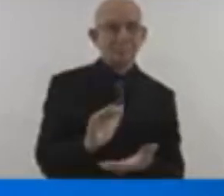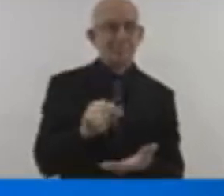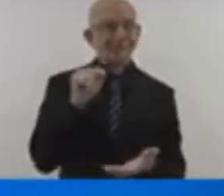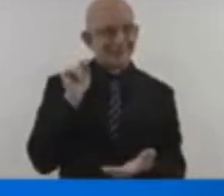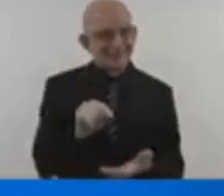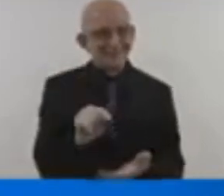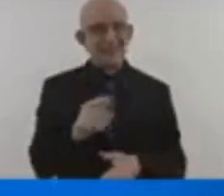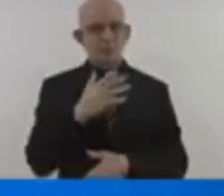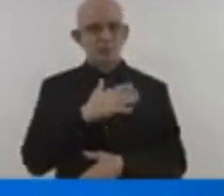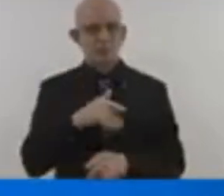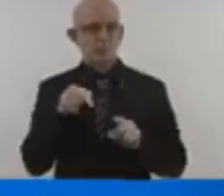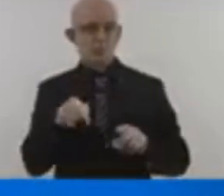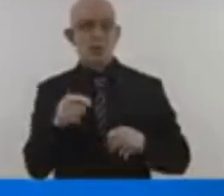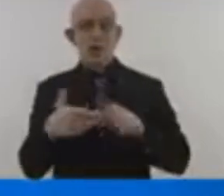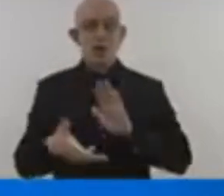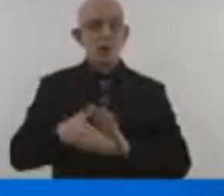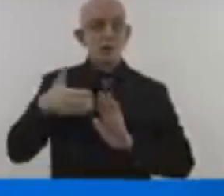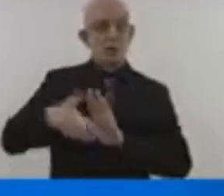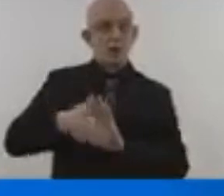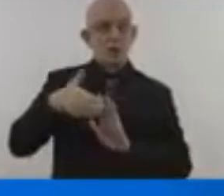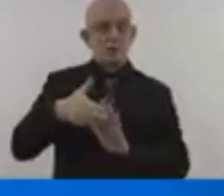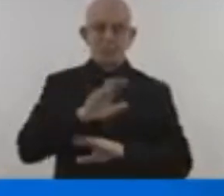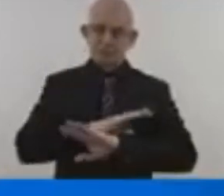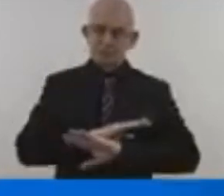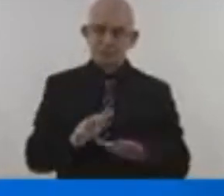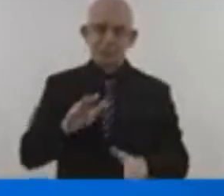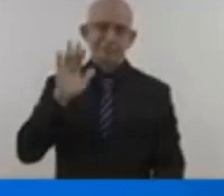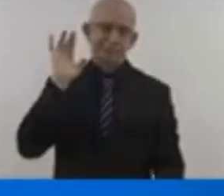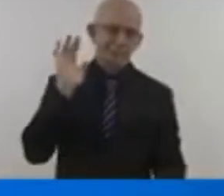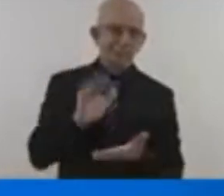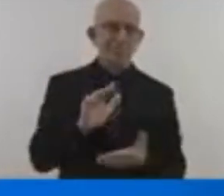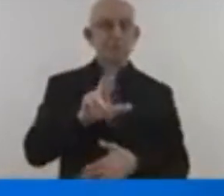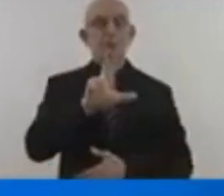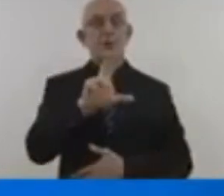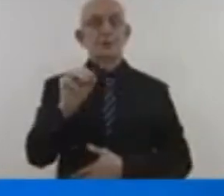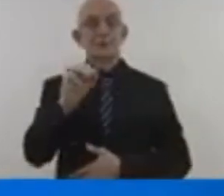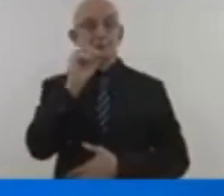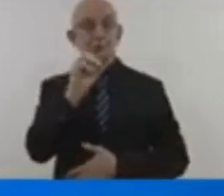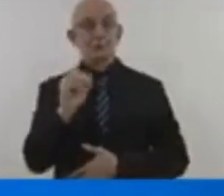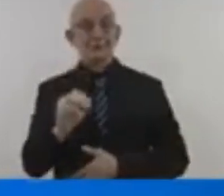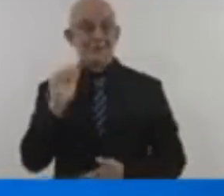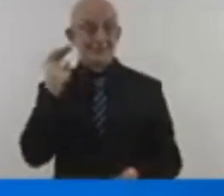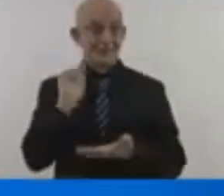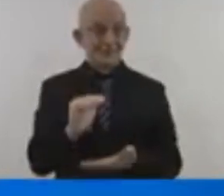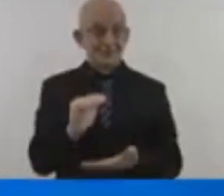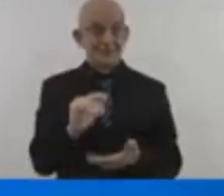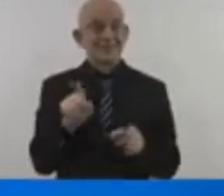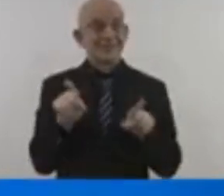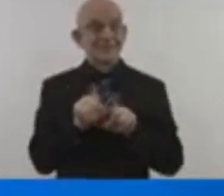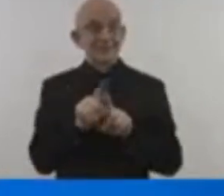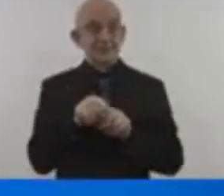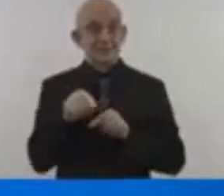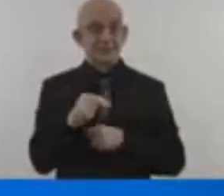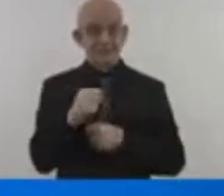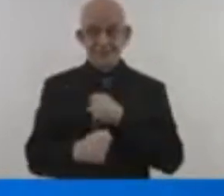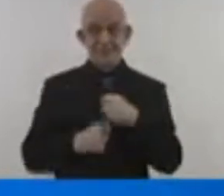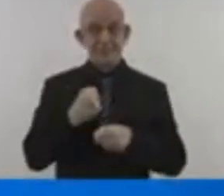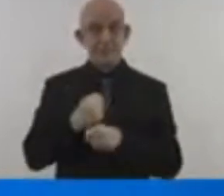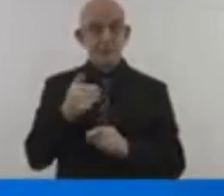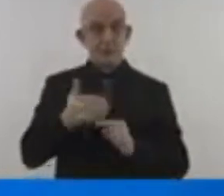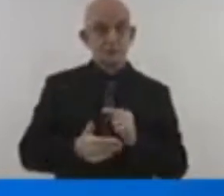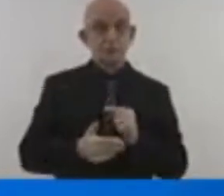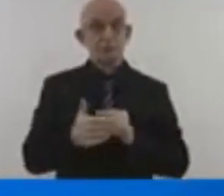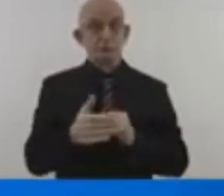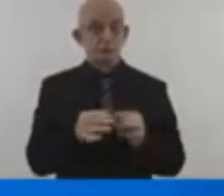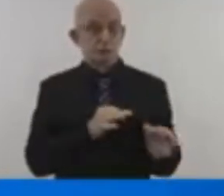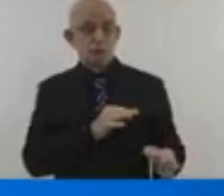and sustainable development priorities with climate action to attract the needed investment. All